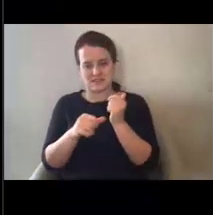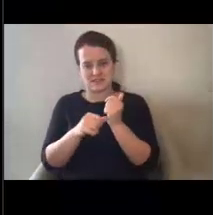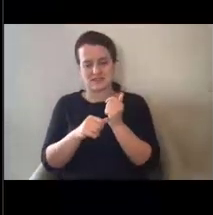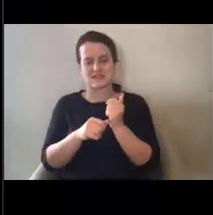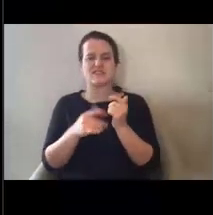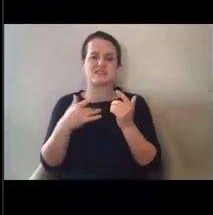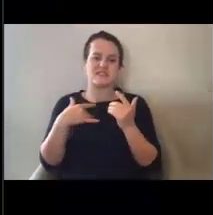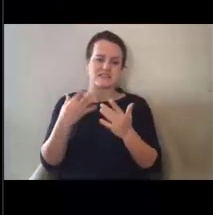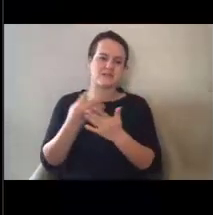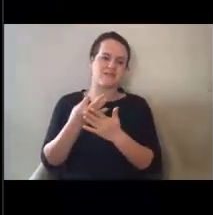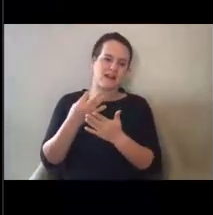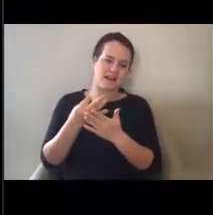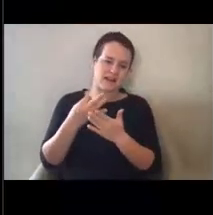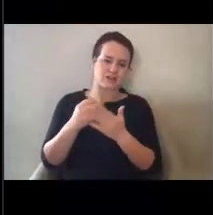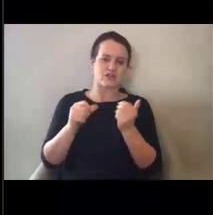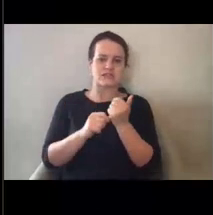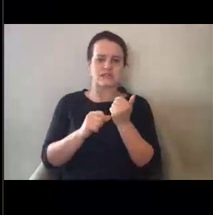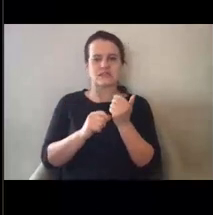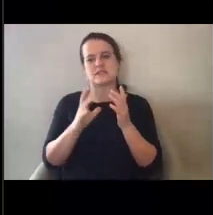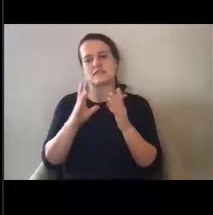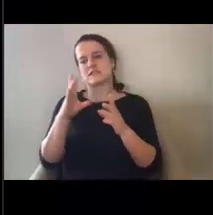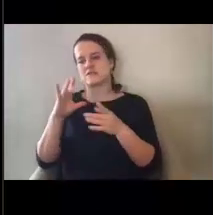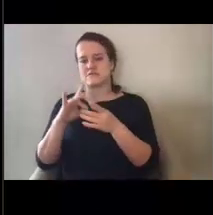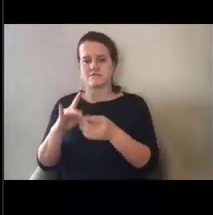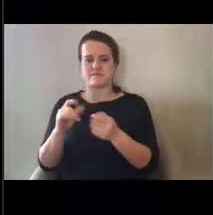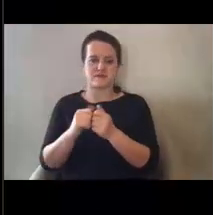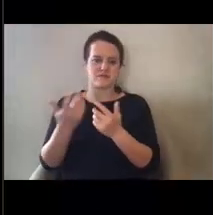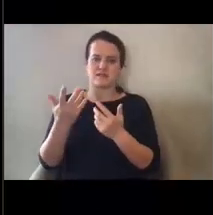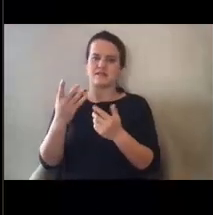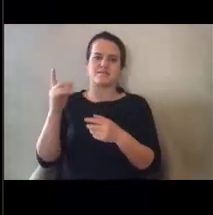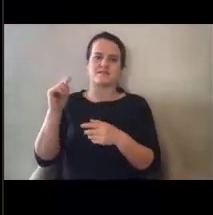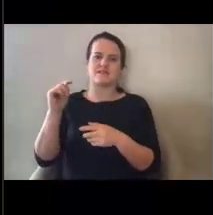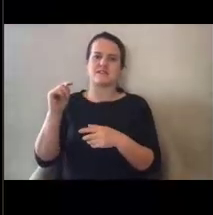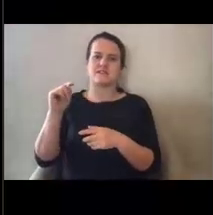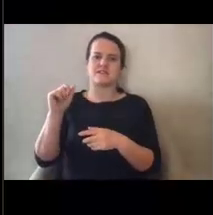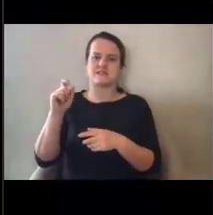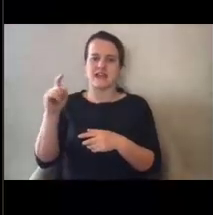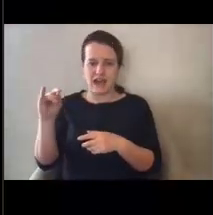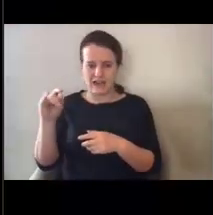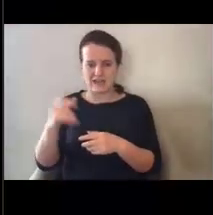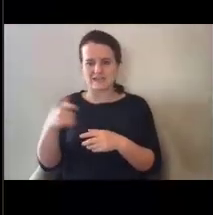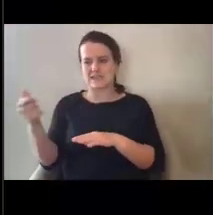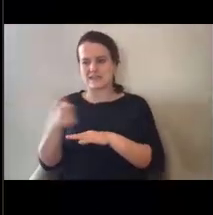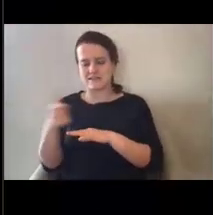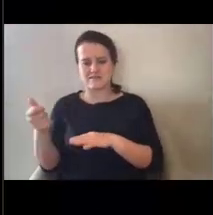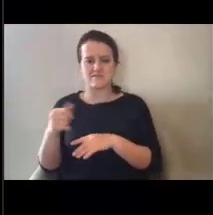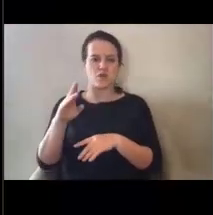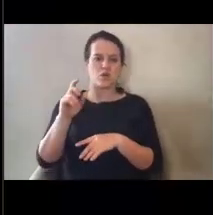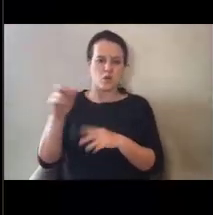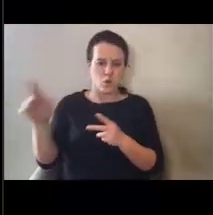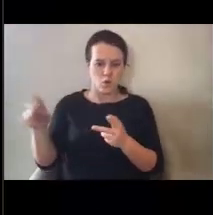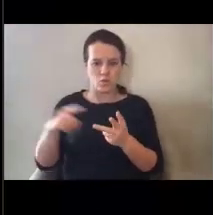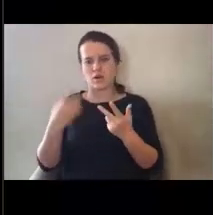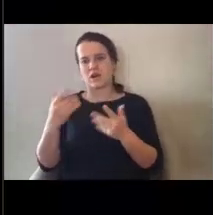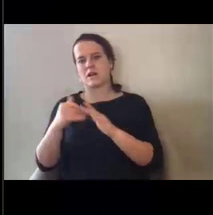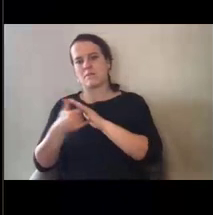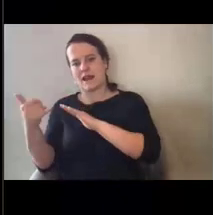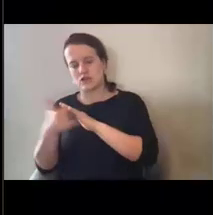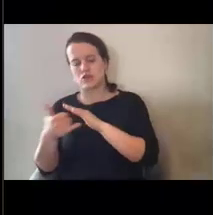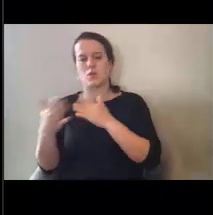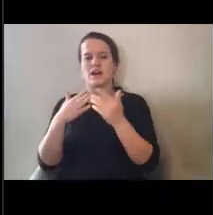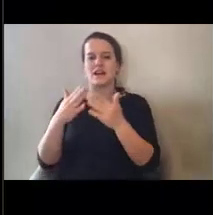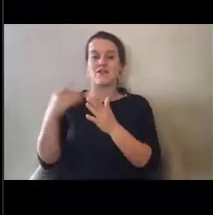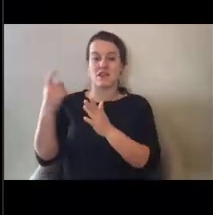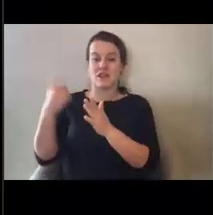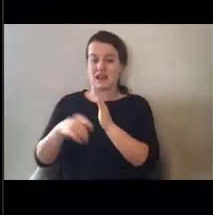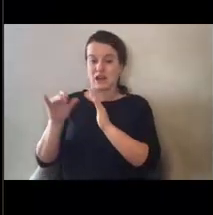it's financial assistance. So whether that be, um, you know, whatever that transportation medium is at the fight, the costs associated with that